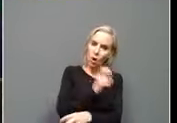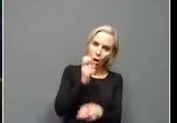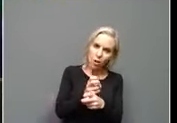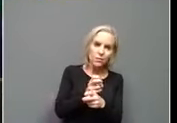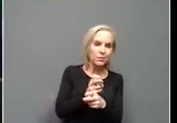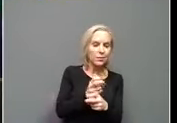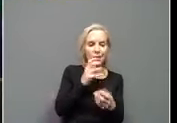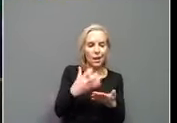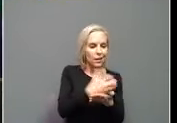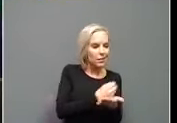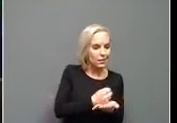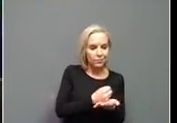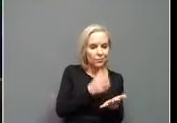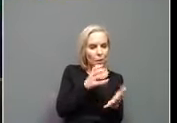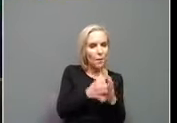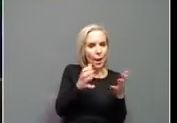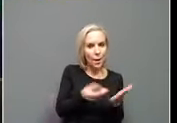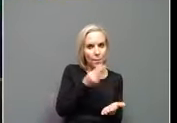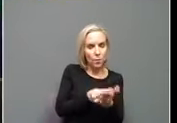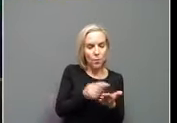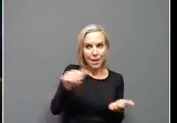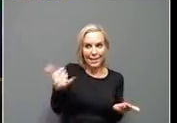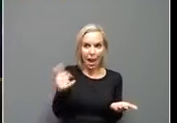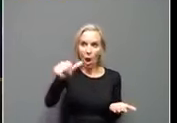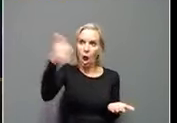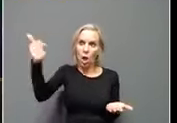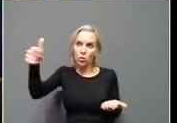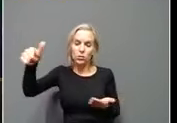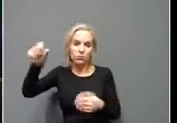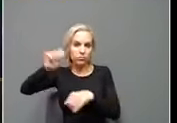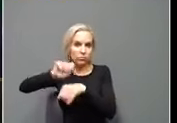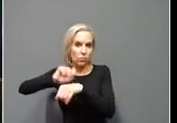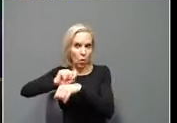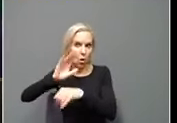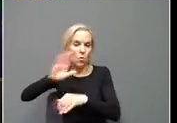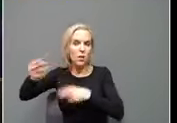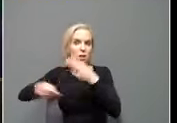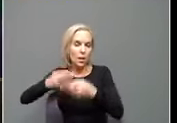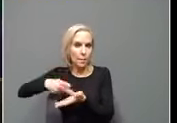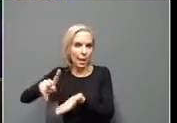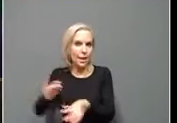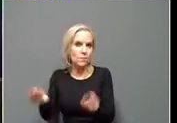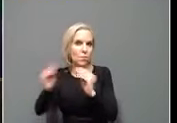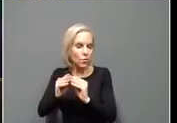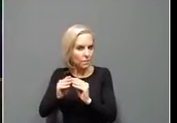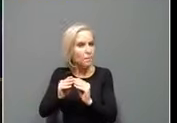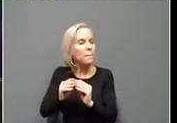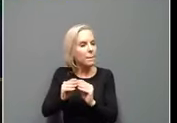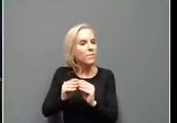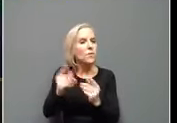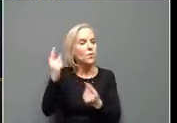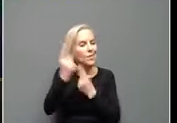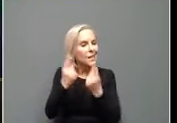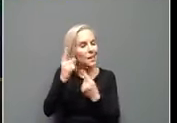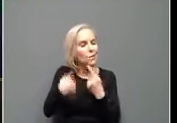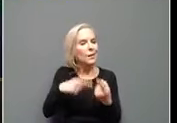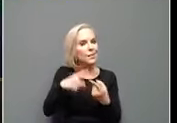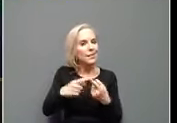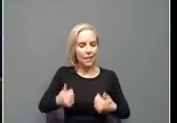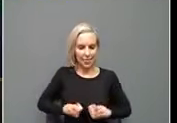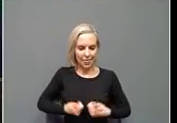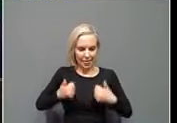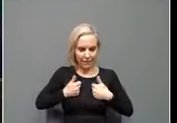much money with other employers out there that are paying more. So again, we got to think about, uh, living wages,